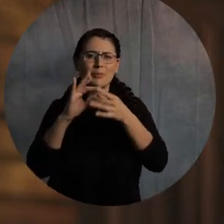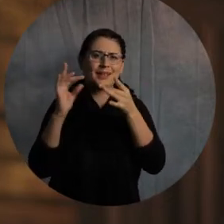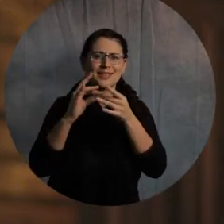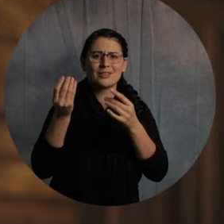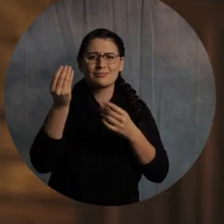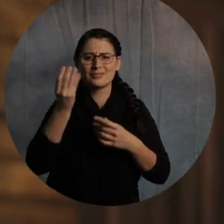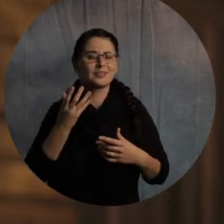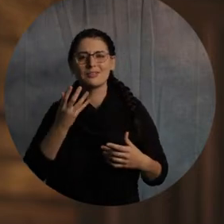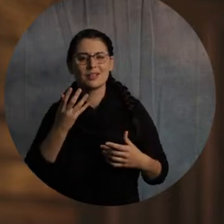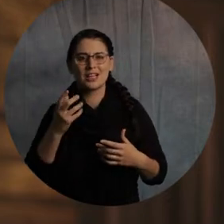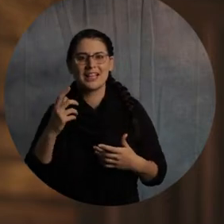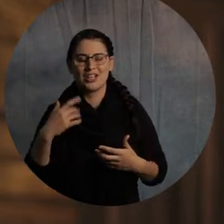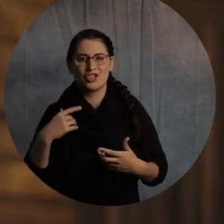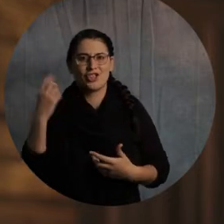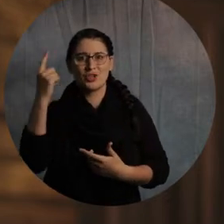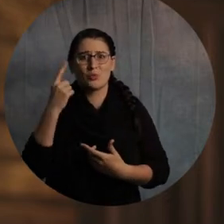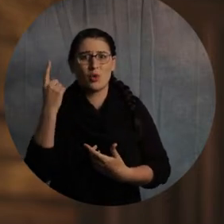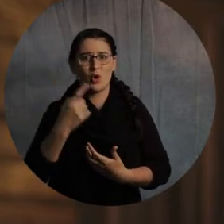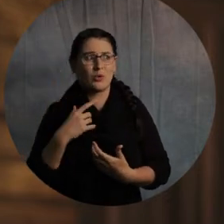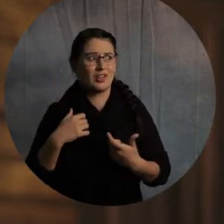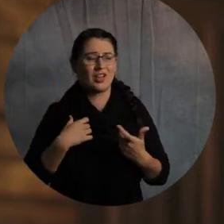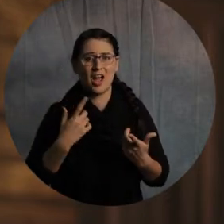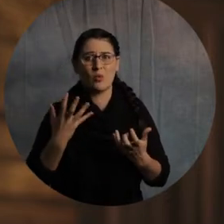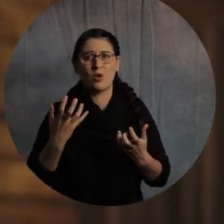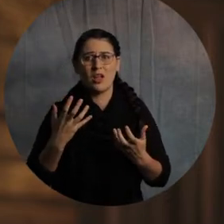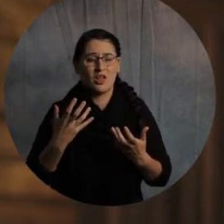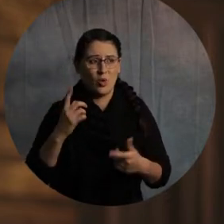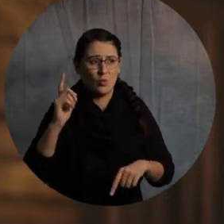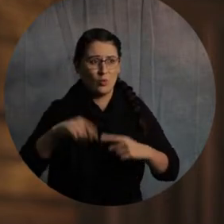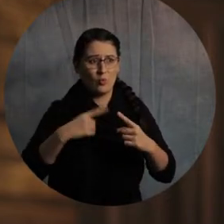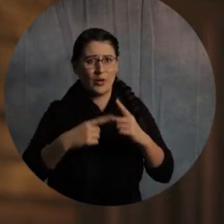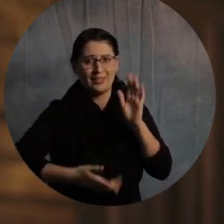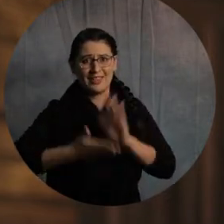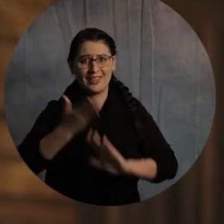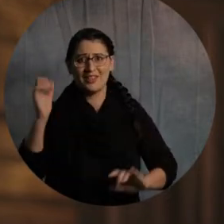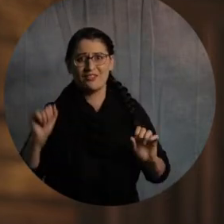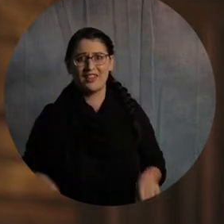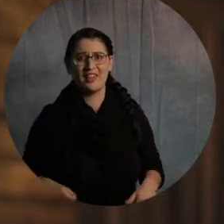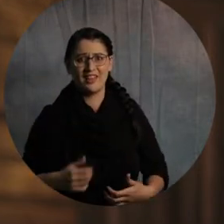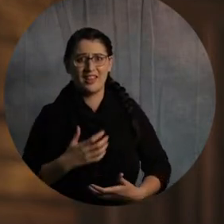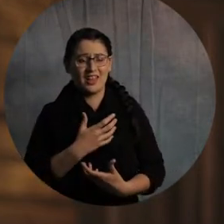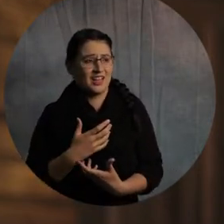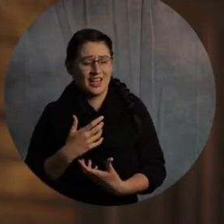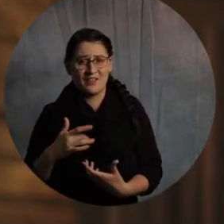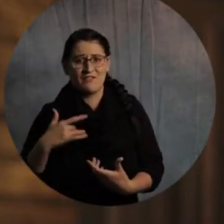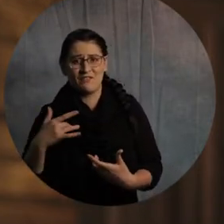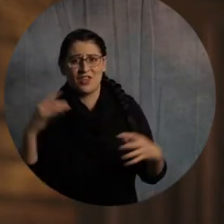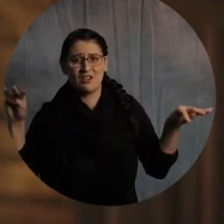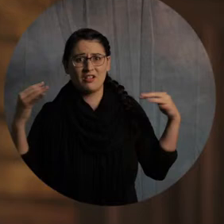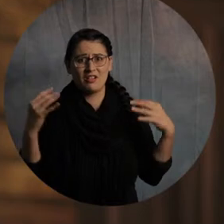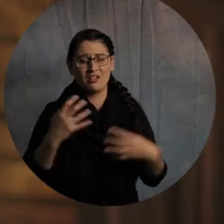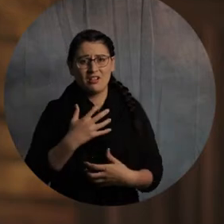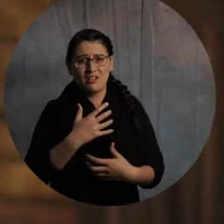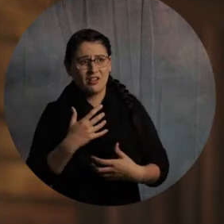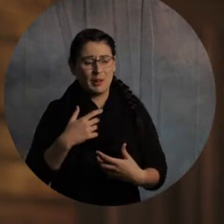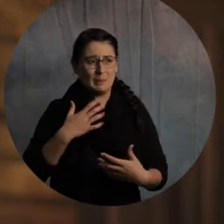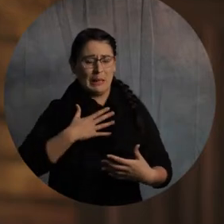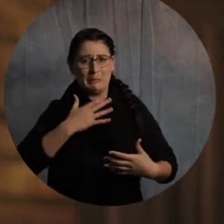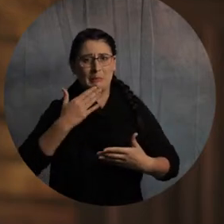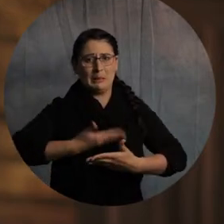when can I get out of this place? Because this baby's driving me crazy, and I feel like everybody in all terms looking at me because my baby's screaming, all right?